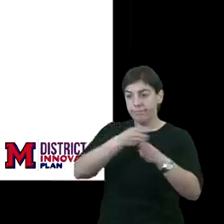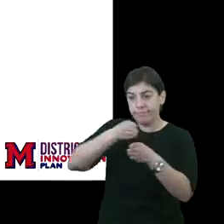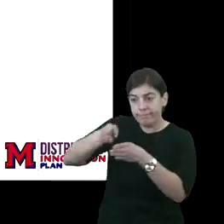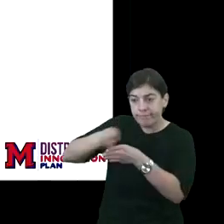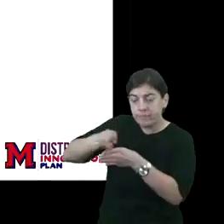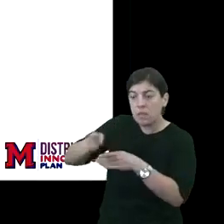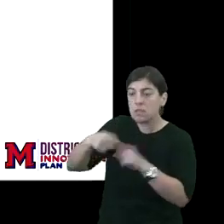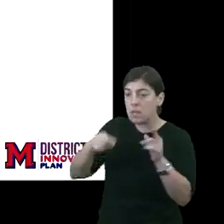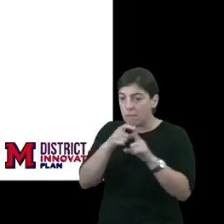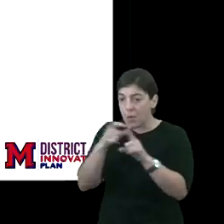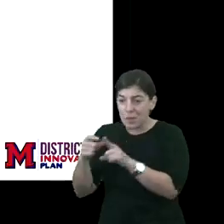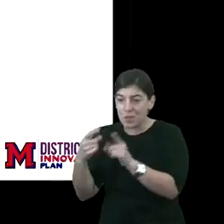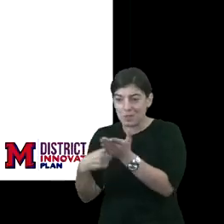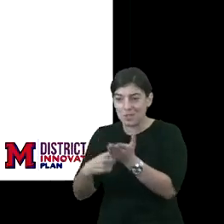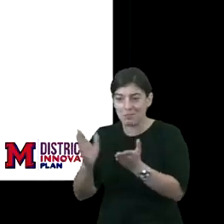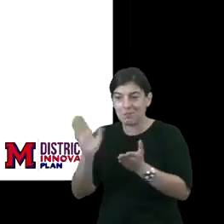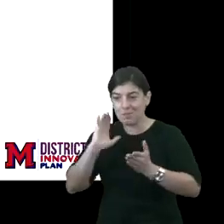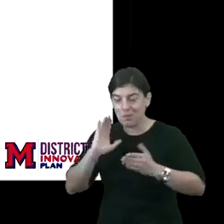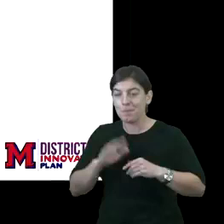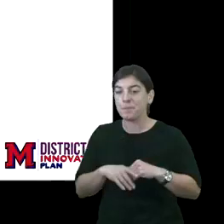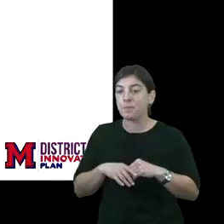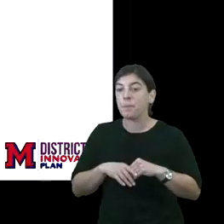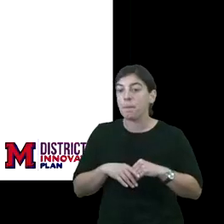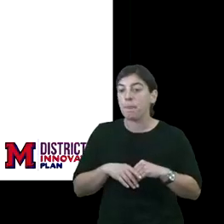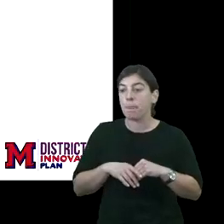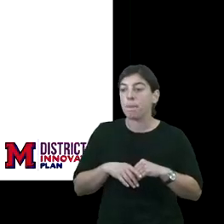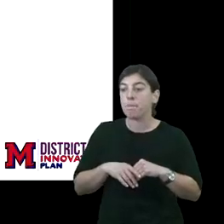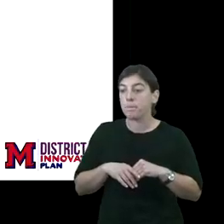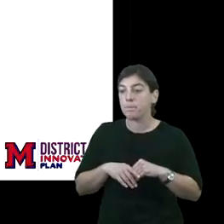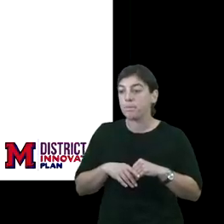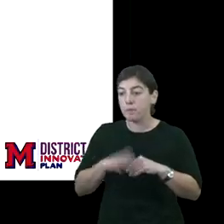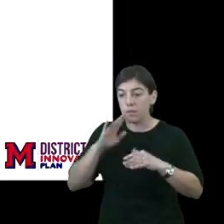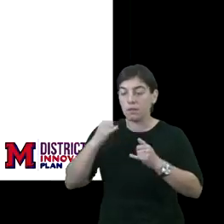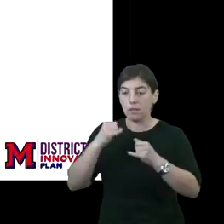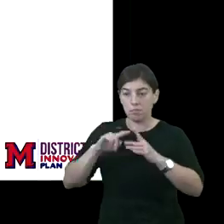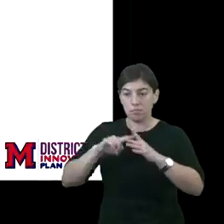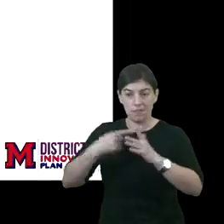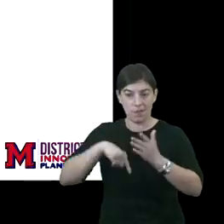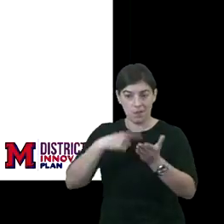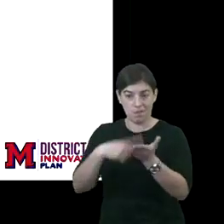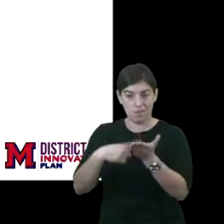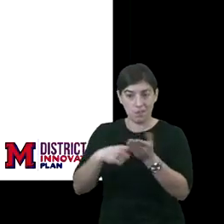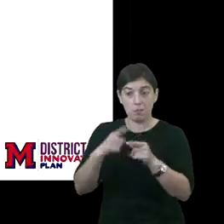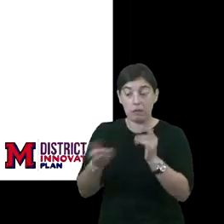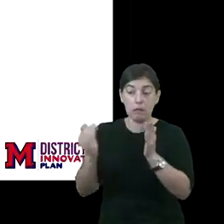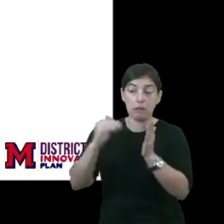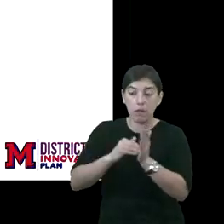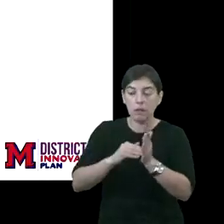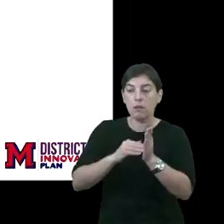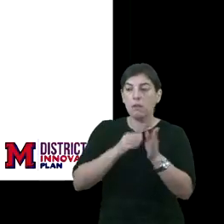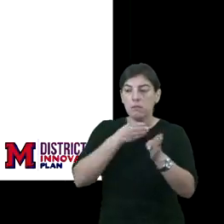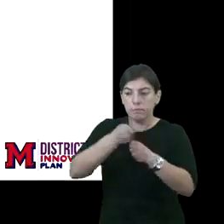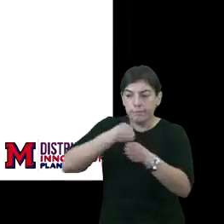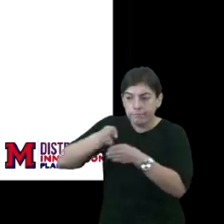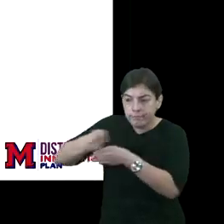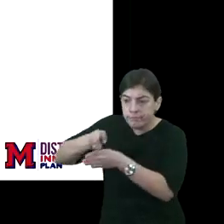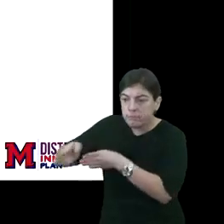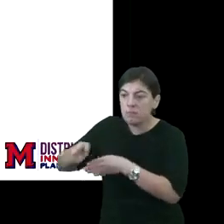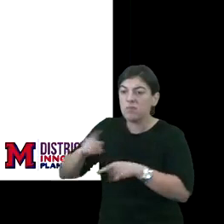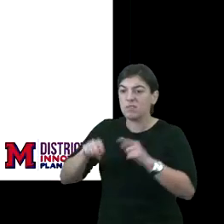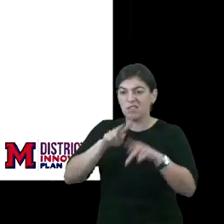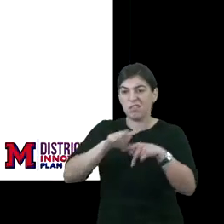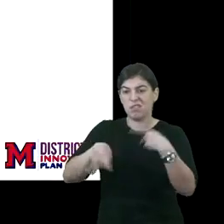some of our words, right, that we talked about in our, in the beginning of our conversation. But again, differentiated support